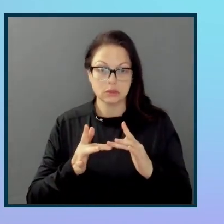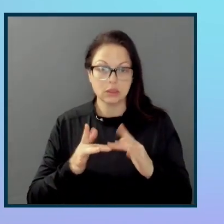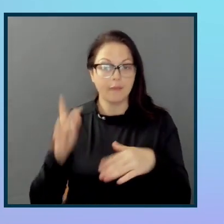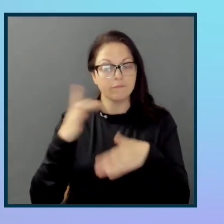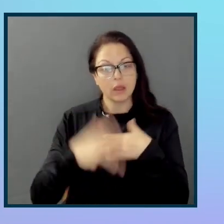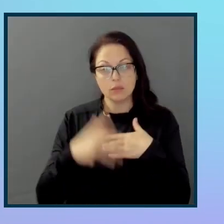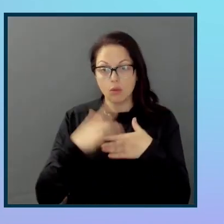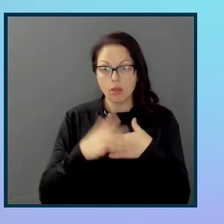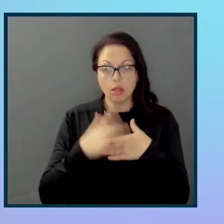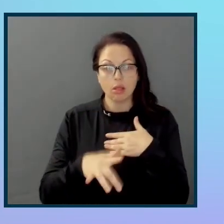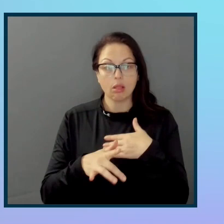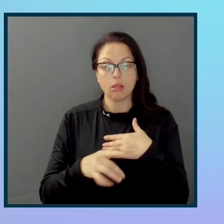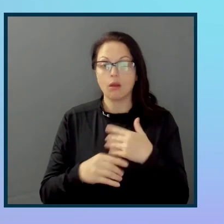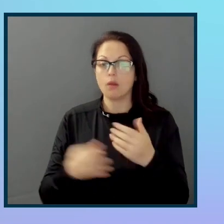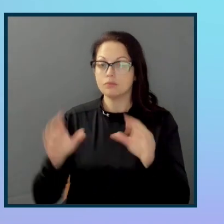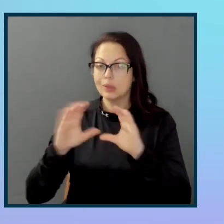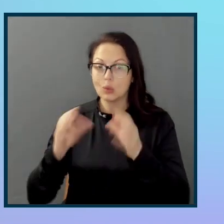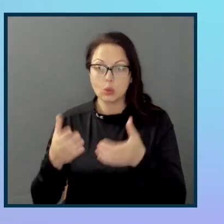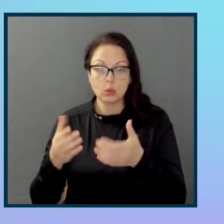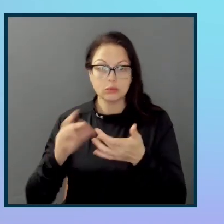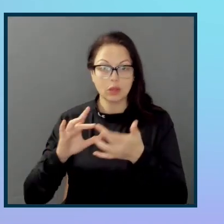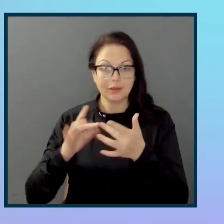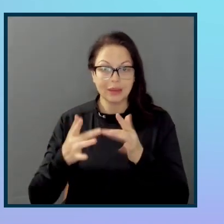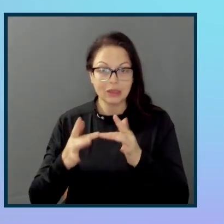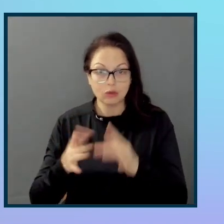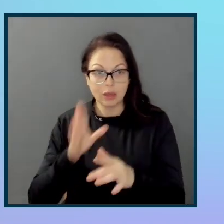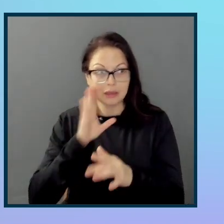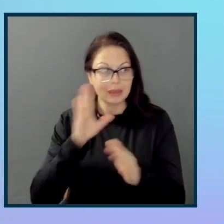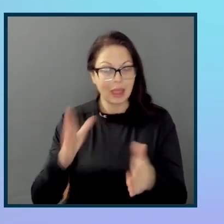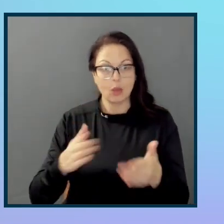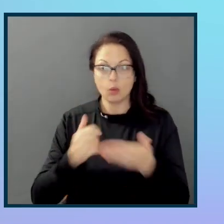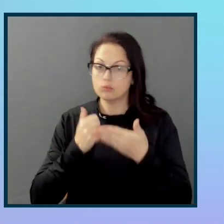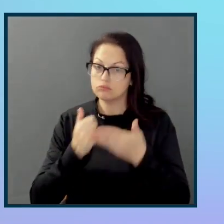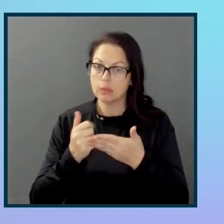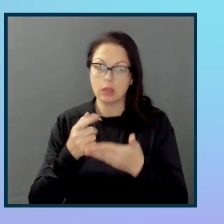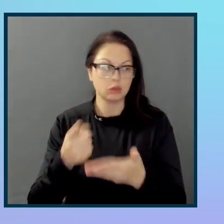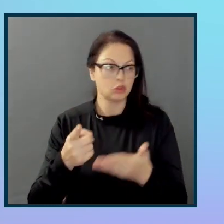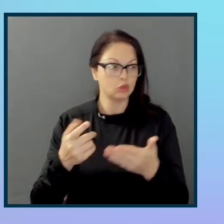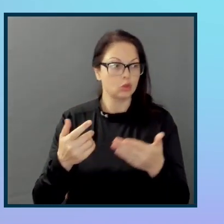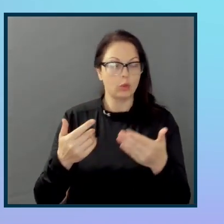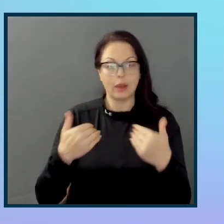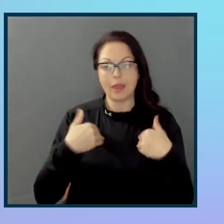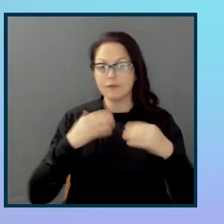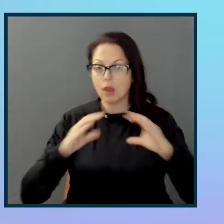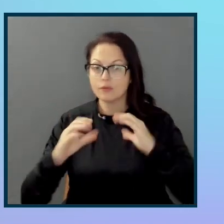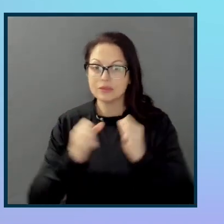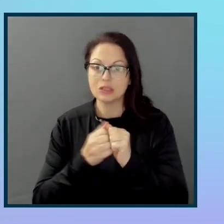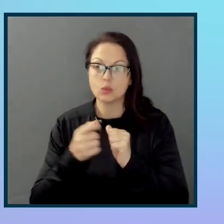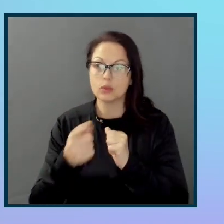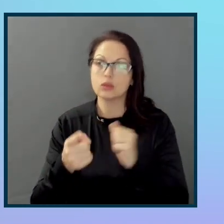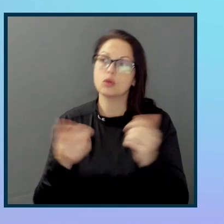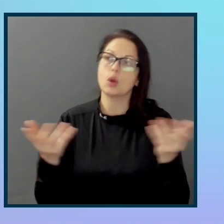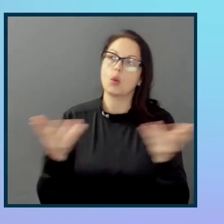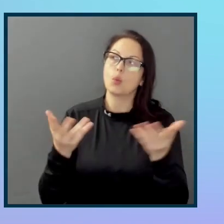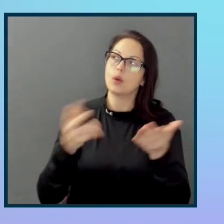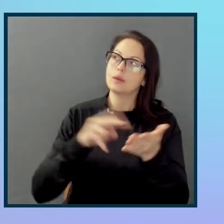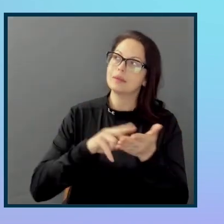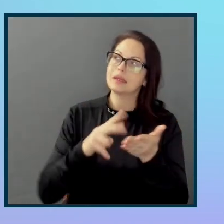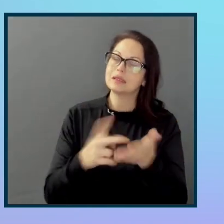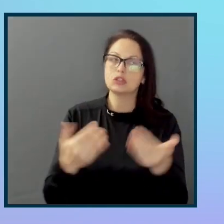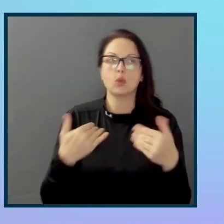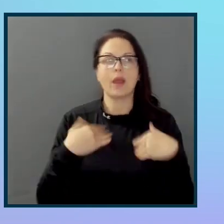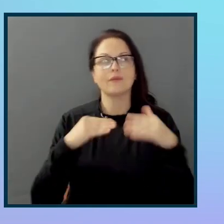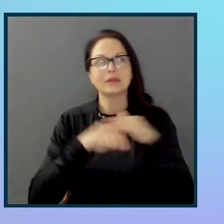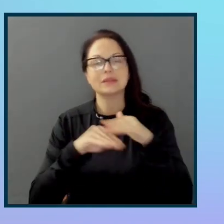are, you know, groups on the Internet that will happily have conversations about what accessibility means, how you can apply it to your product